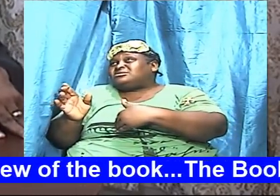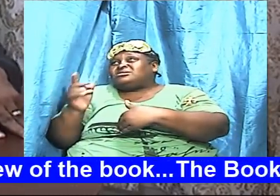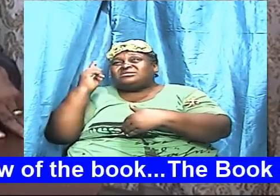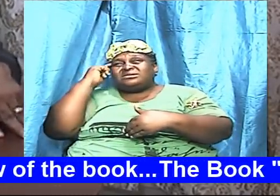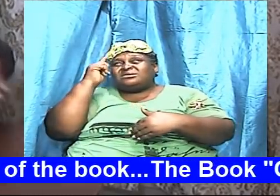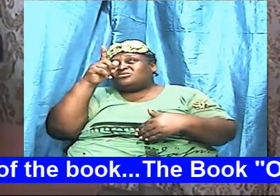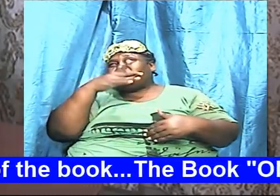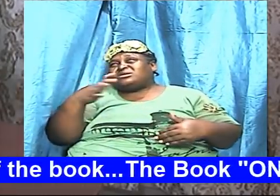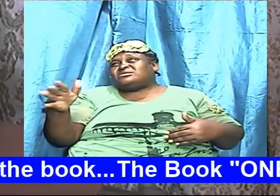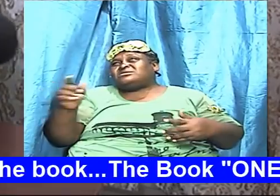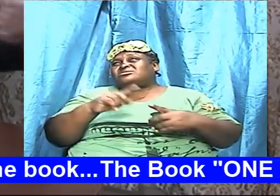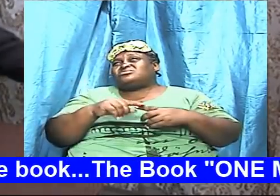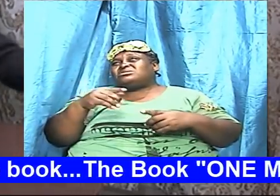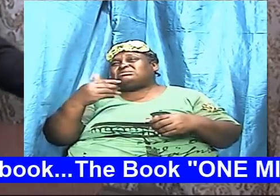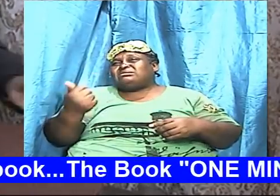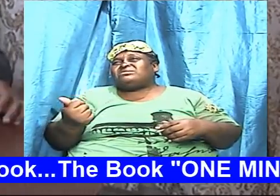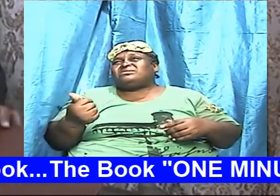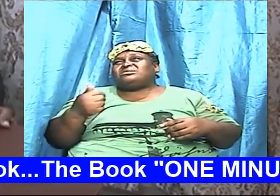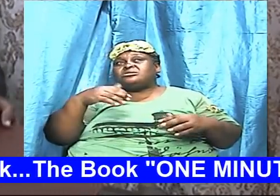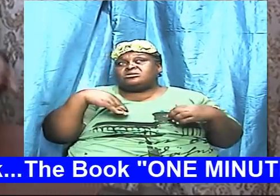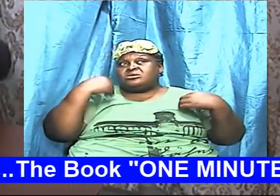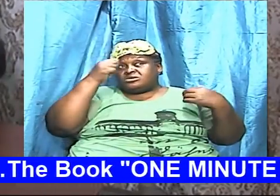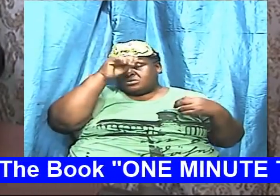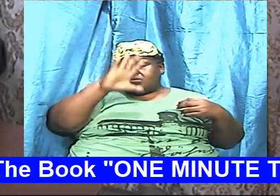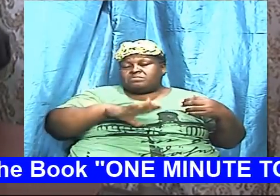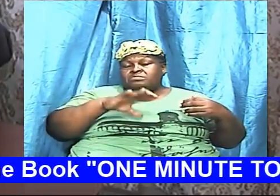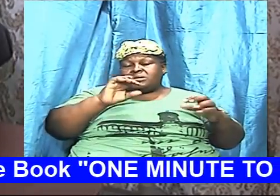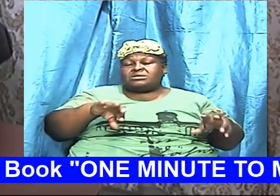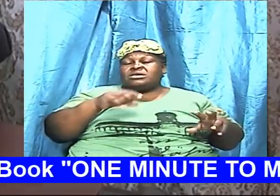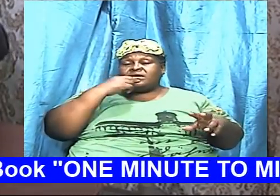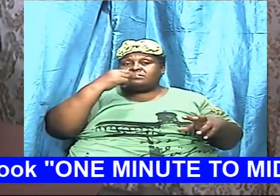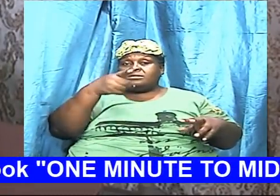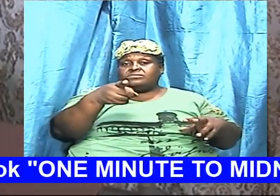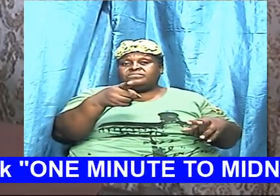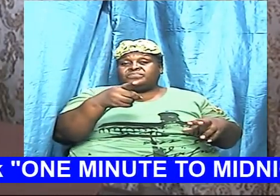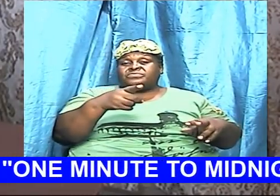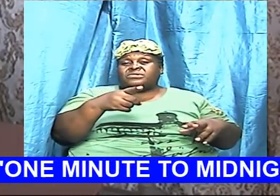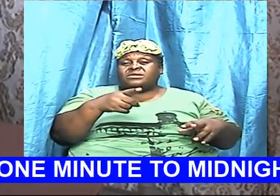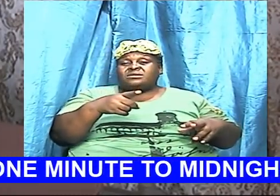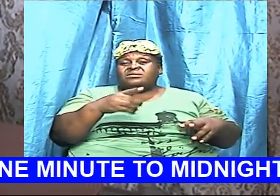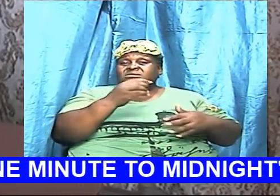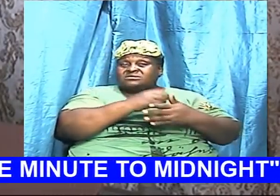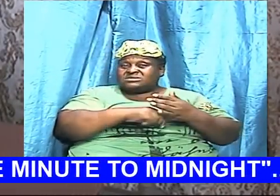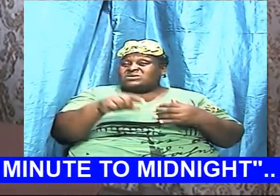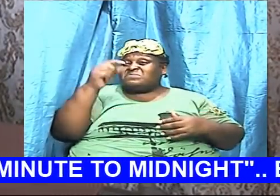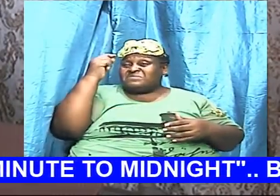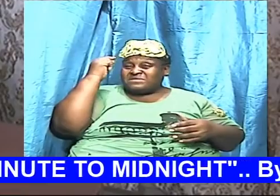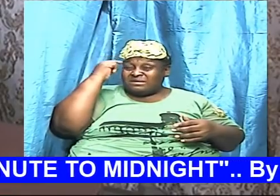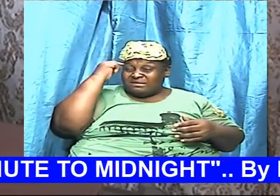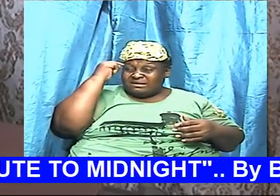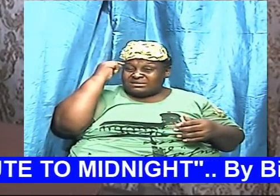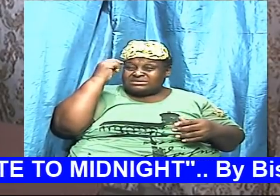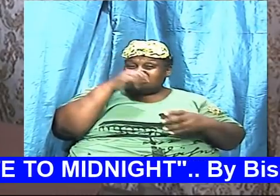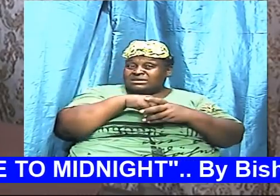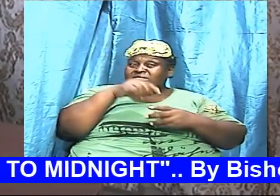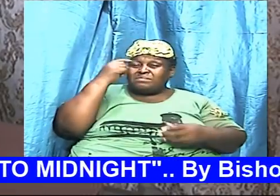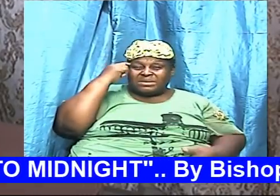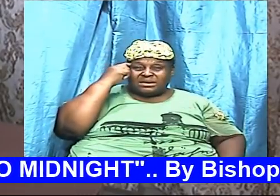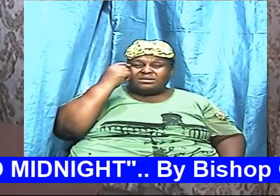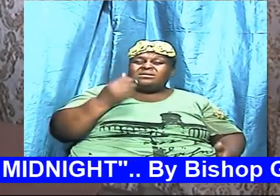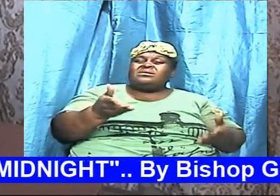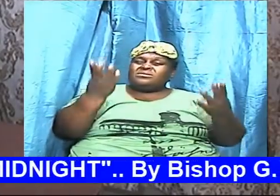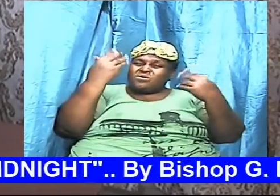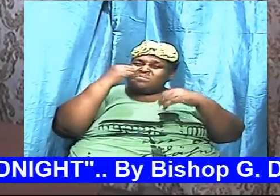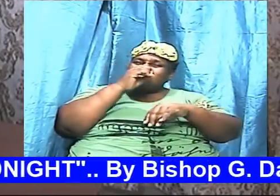young men can tell you that a certain thought process is in the mind and coming to church